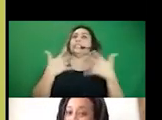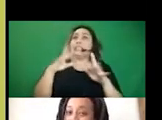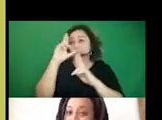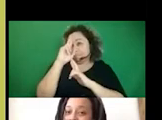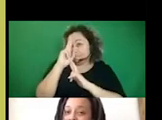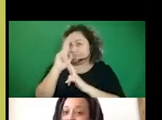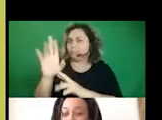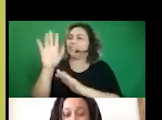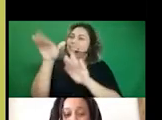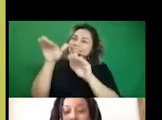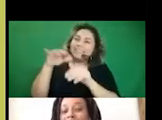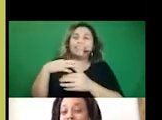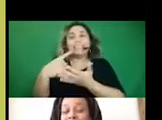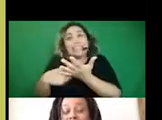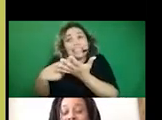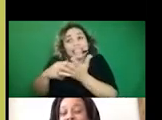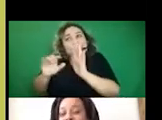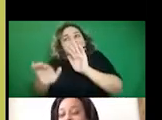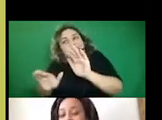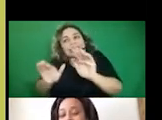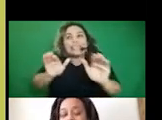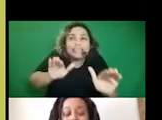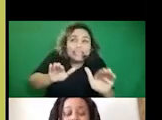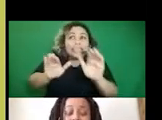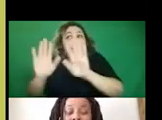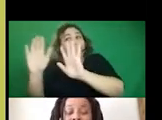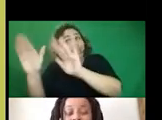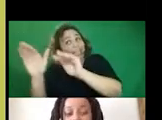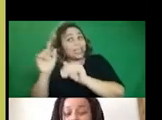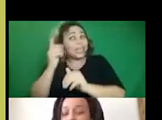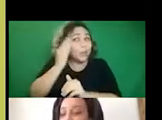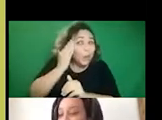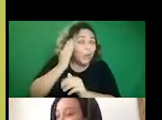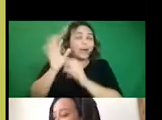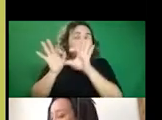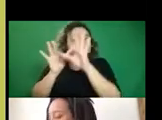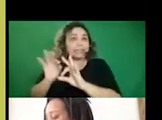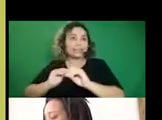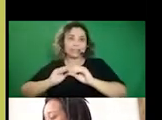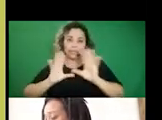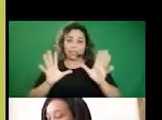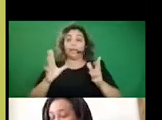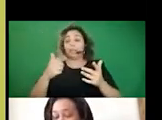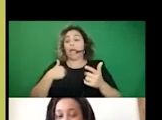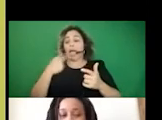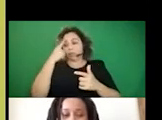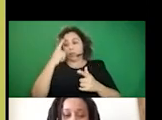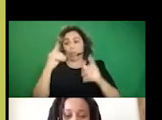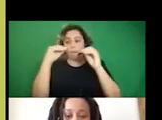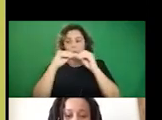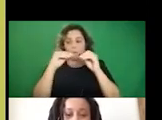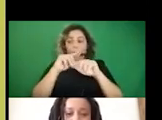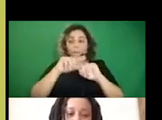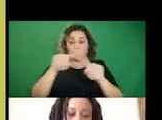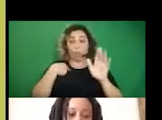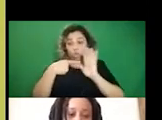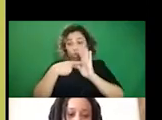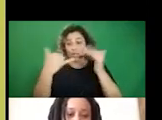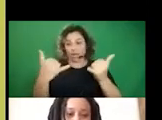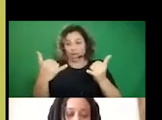respectful and like tiptoe manner. Um, okay. So there is one more, but I don't think we have time to get to it, but I do want to show it to you.